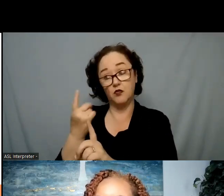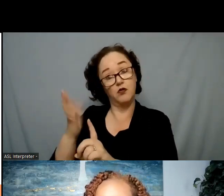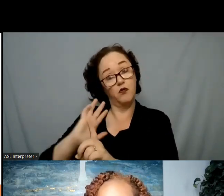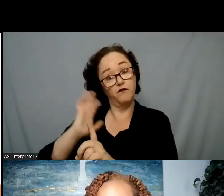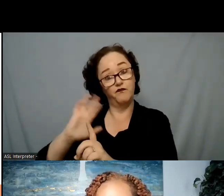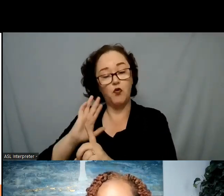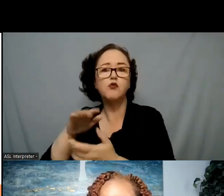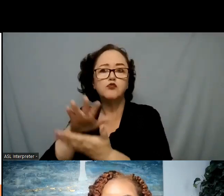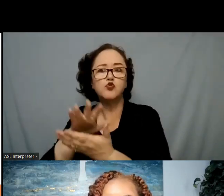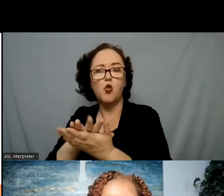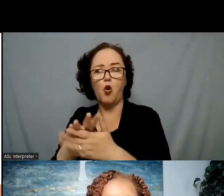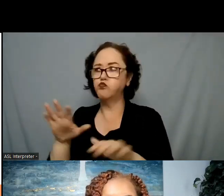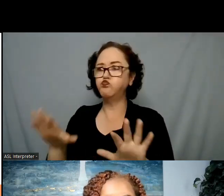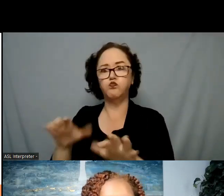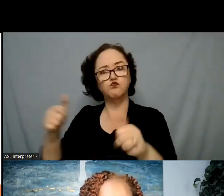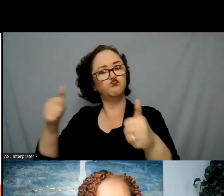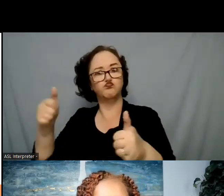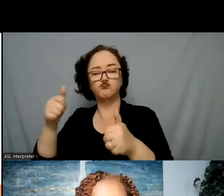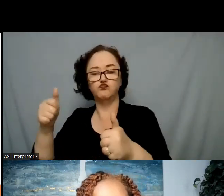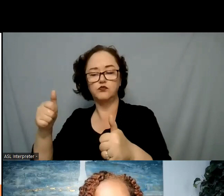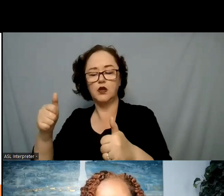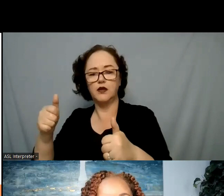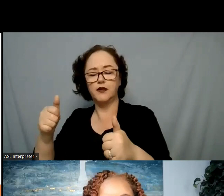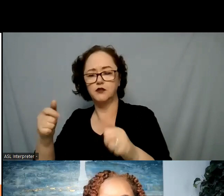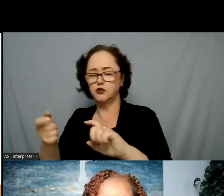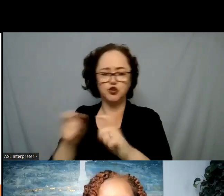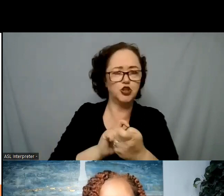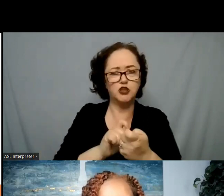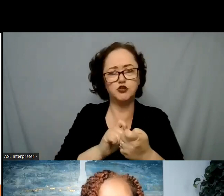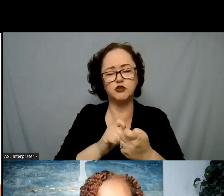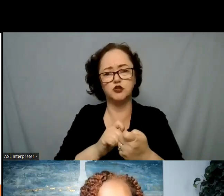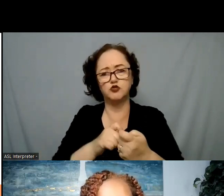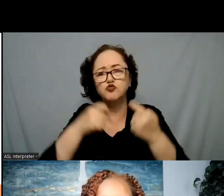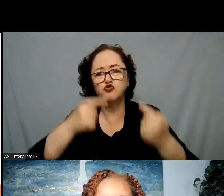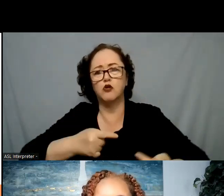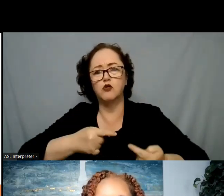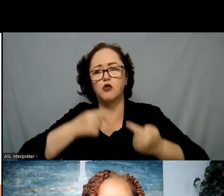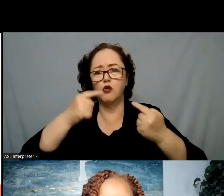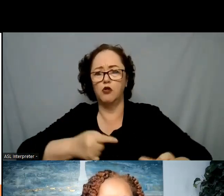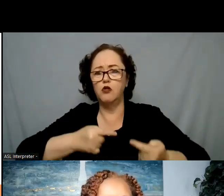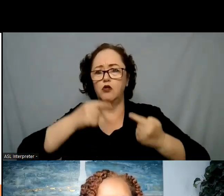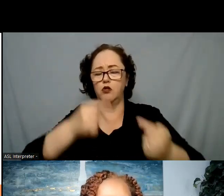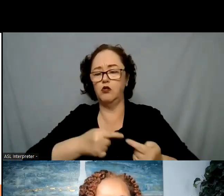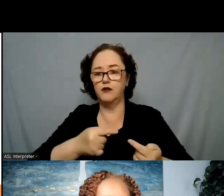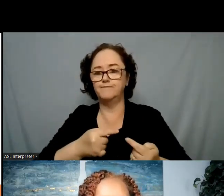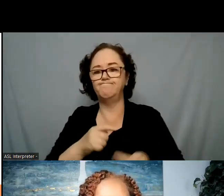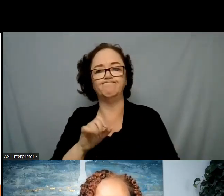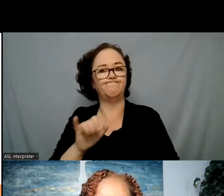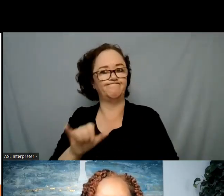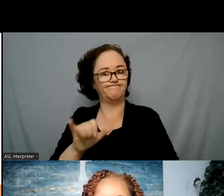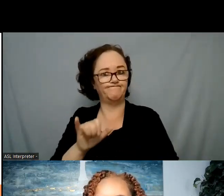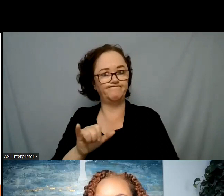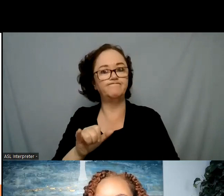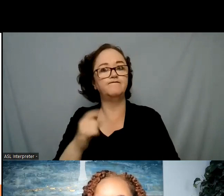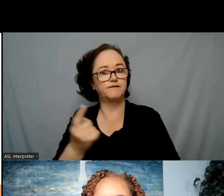all of a sudden they're really struggling academically sometimes that can be a sign that there's something going on with